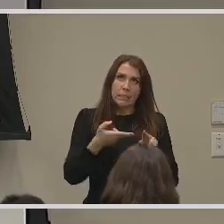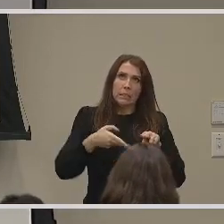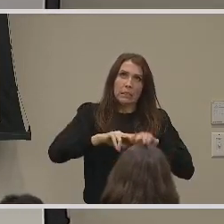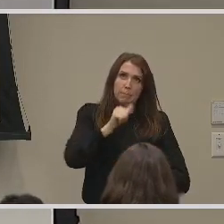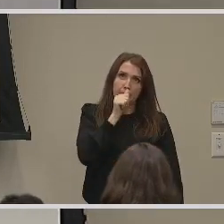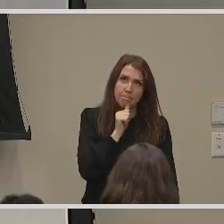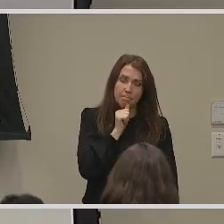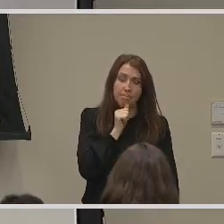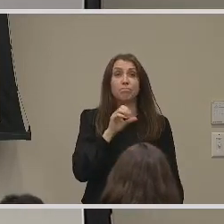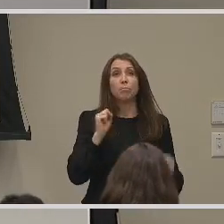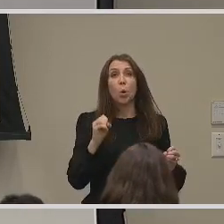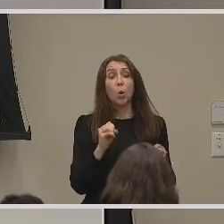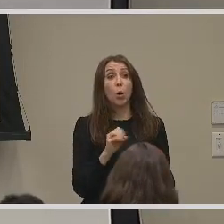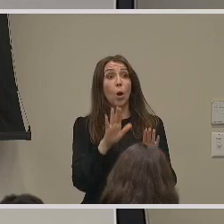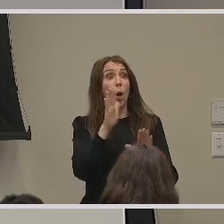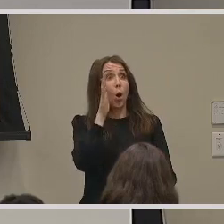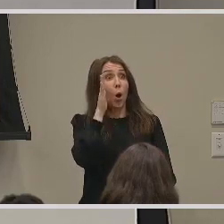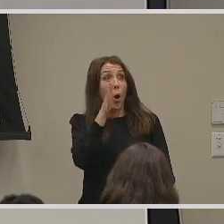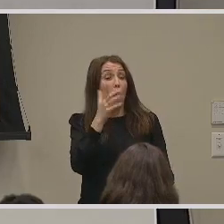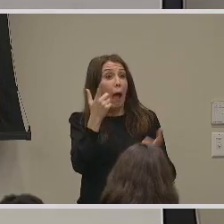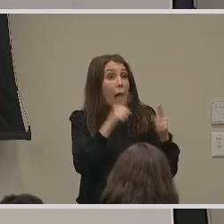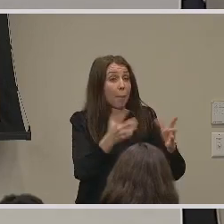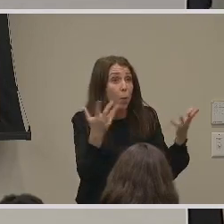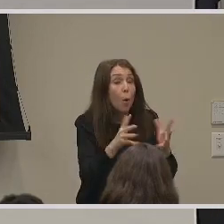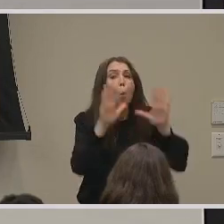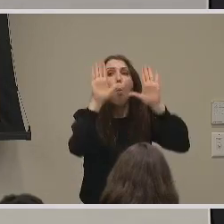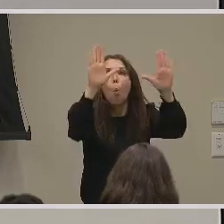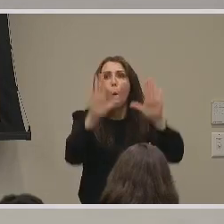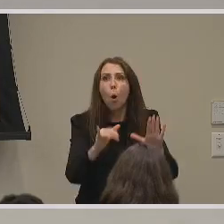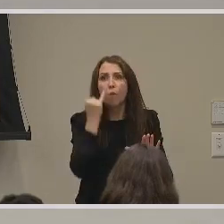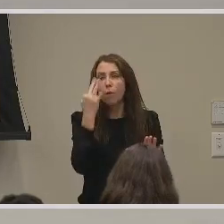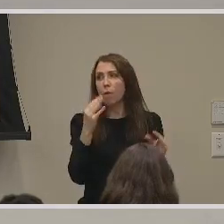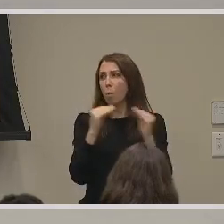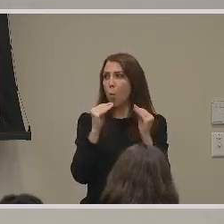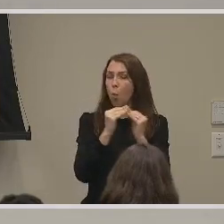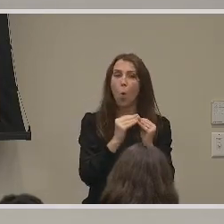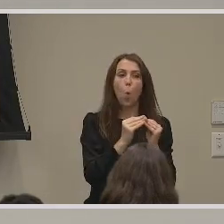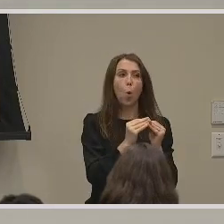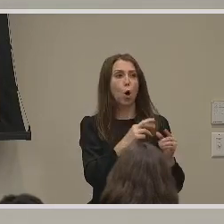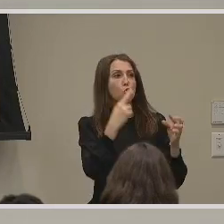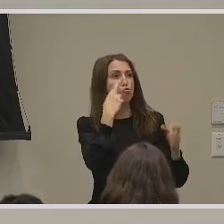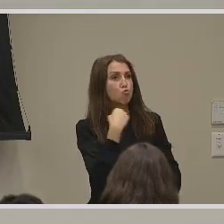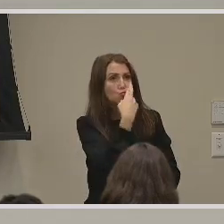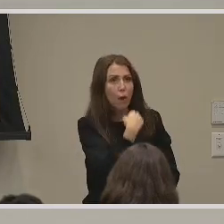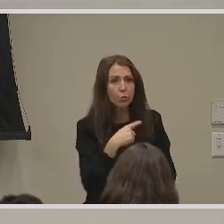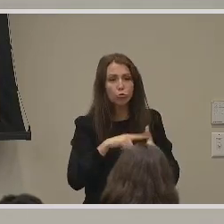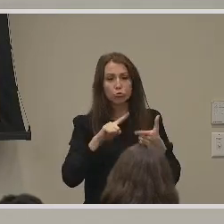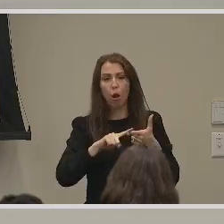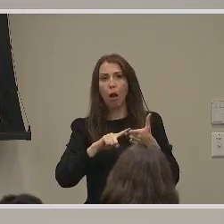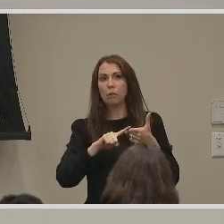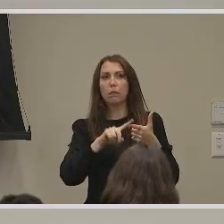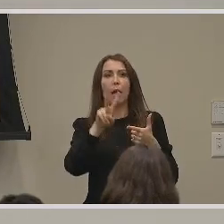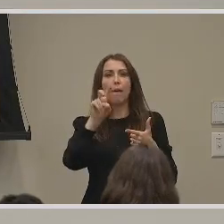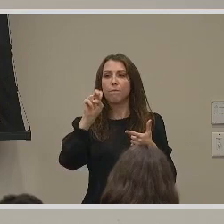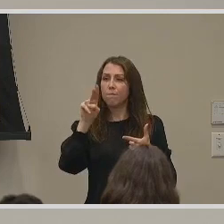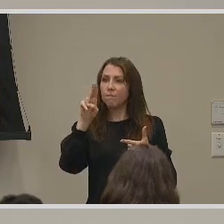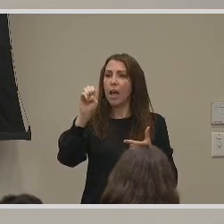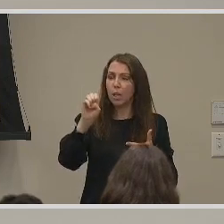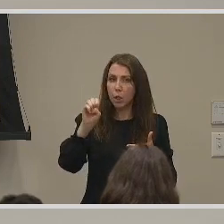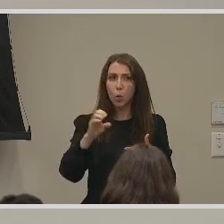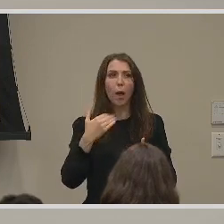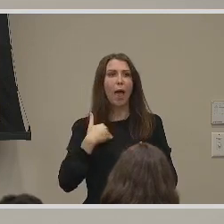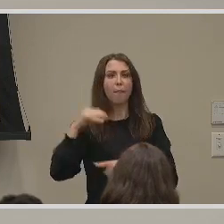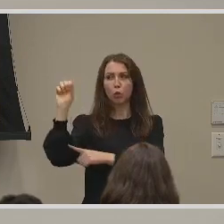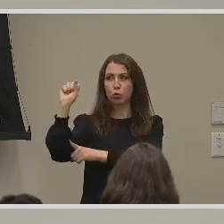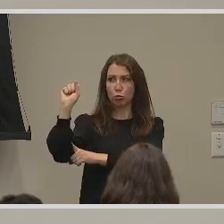It would be wonderful if more restaurants and venues in New York have something called insurance and